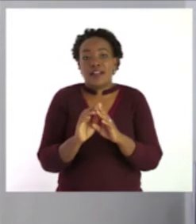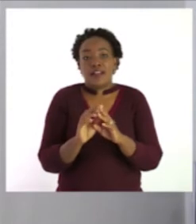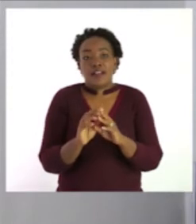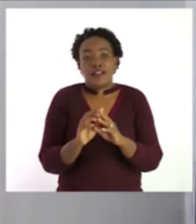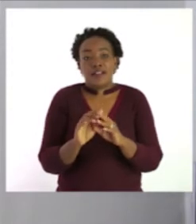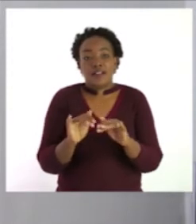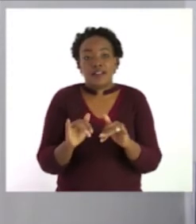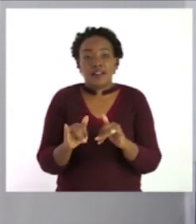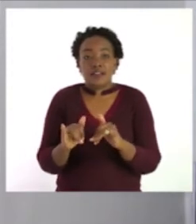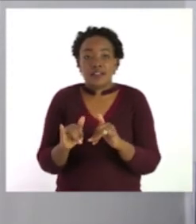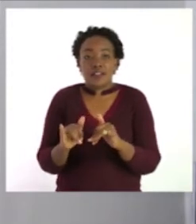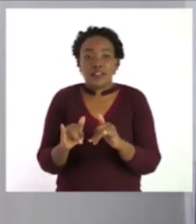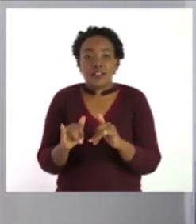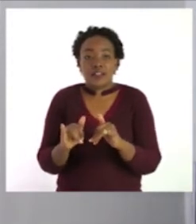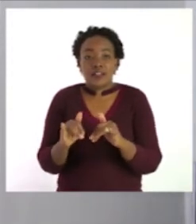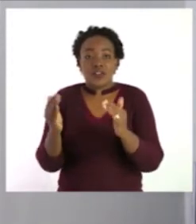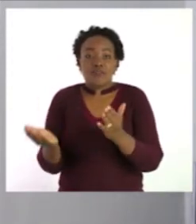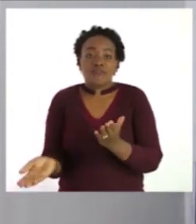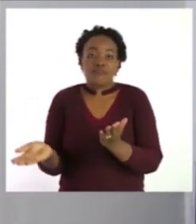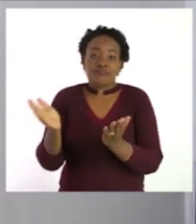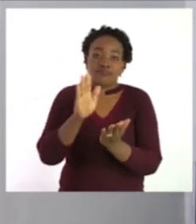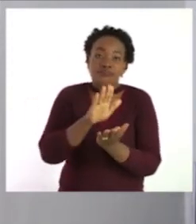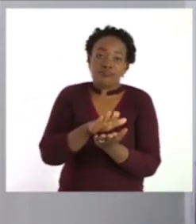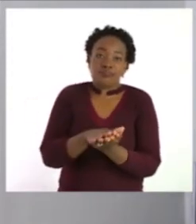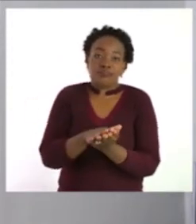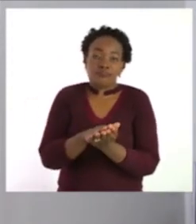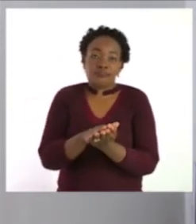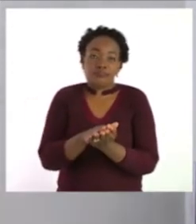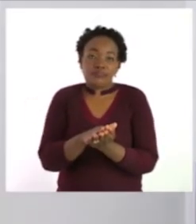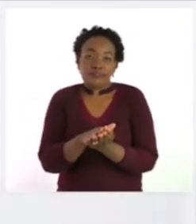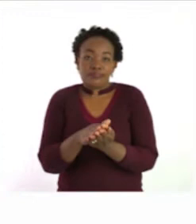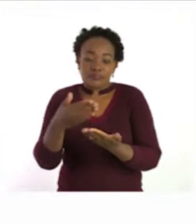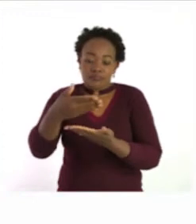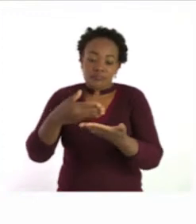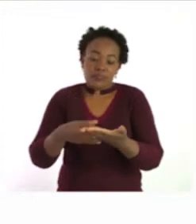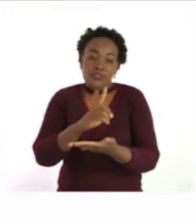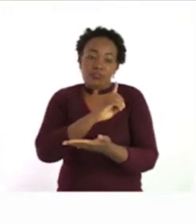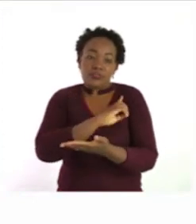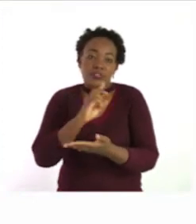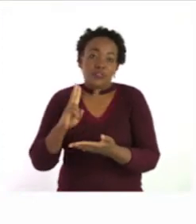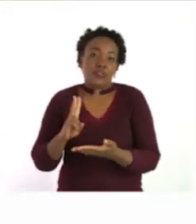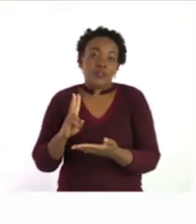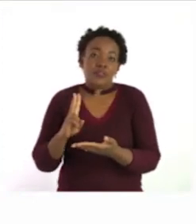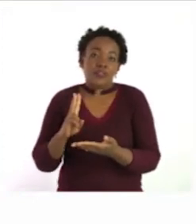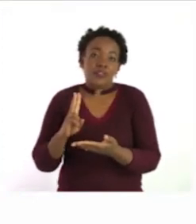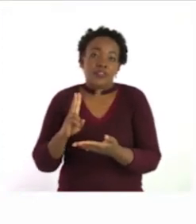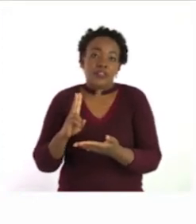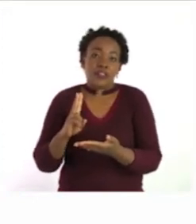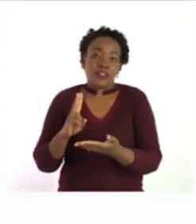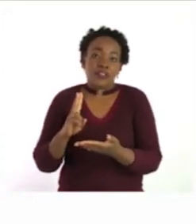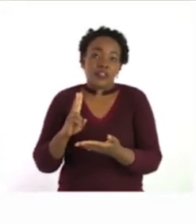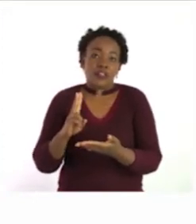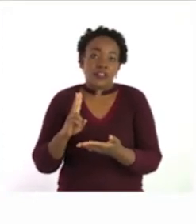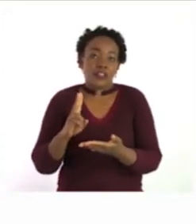Now, let's move on to page 12. Where we are going to